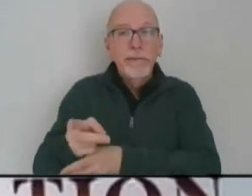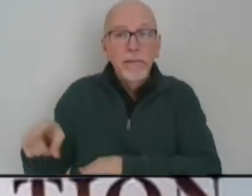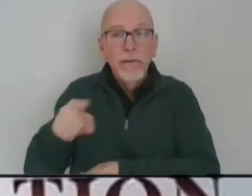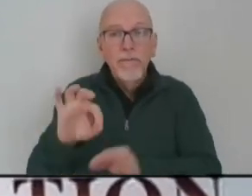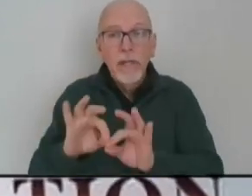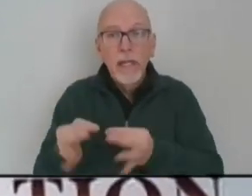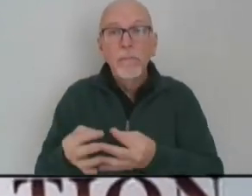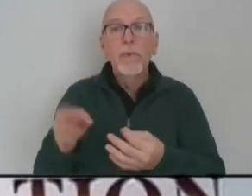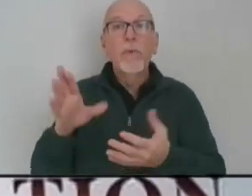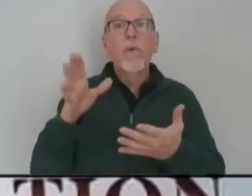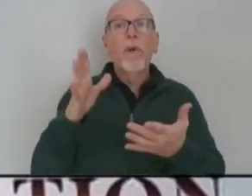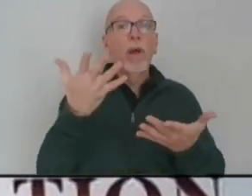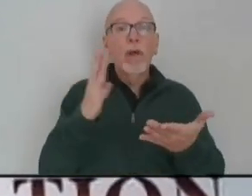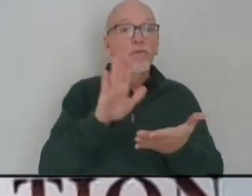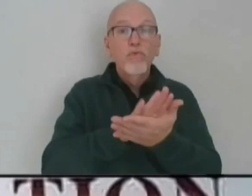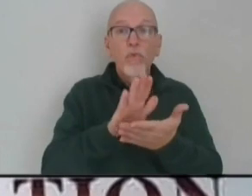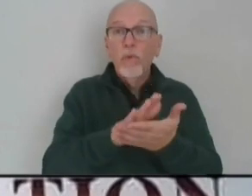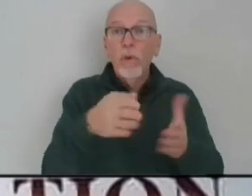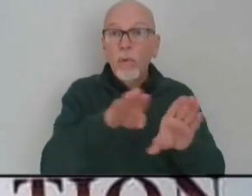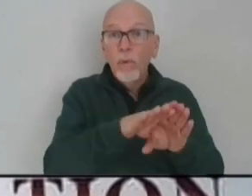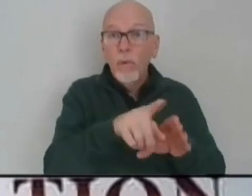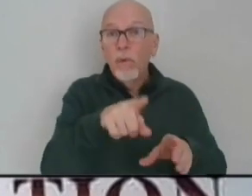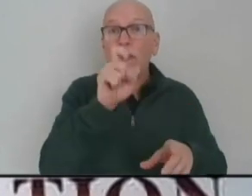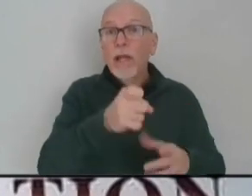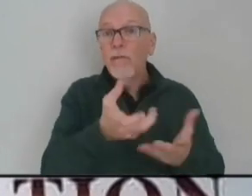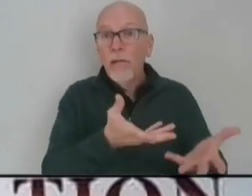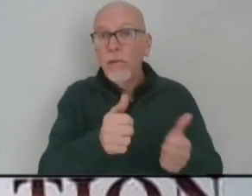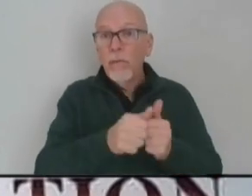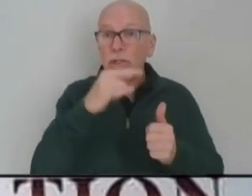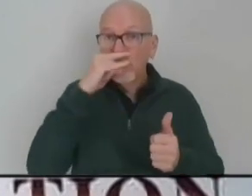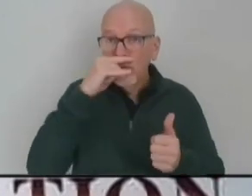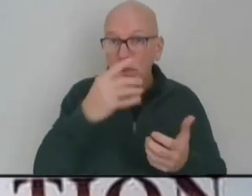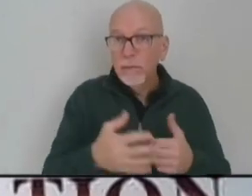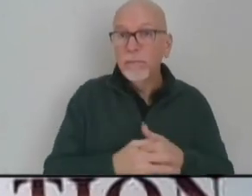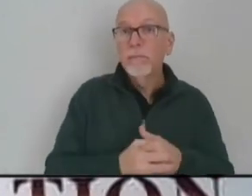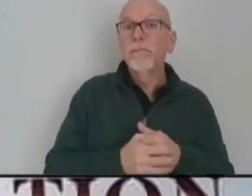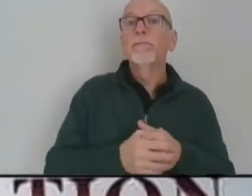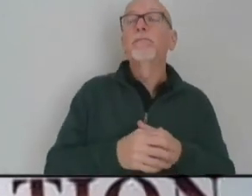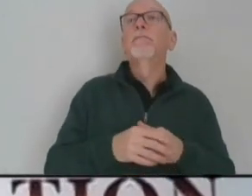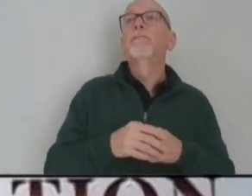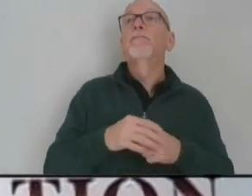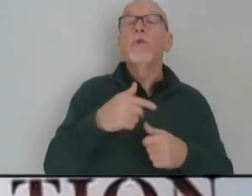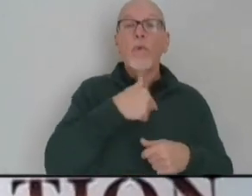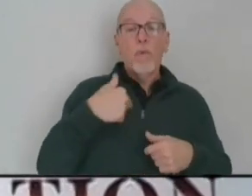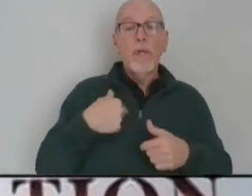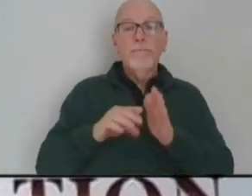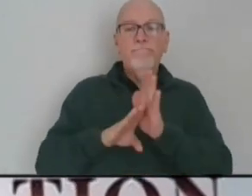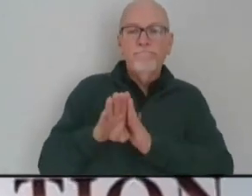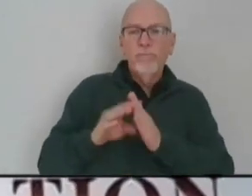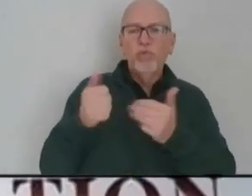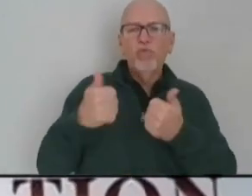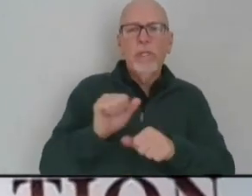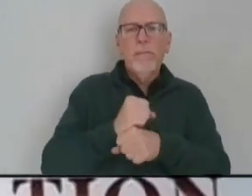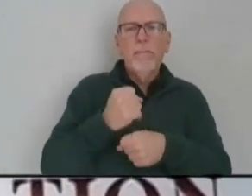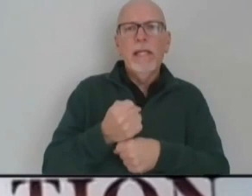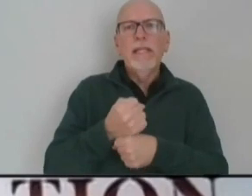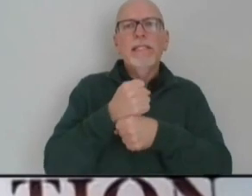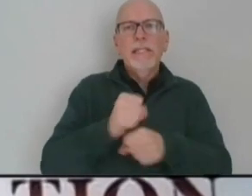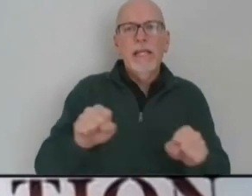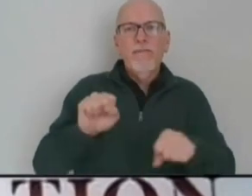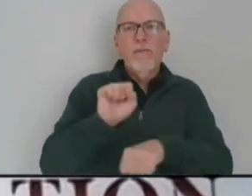with school and child care limitations. So while we can and have work to create a safe workplace environment,